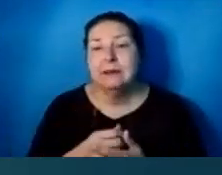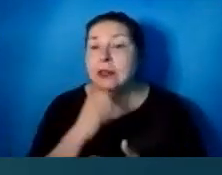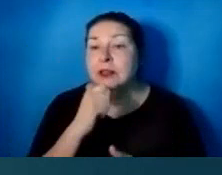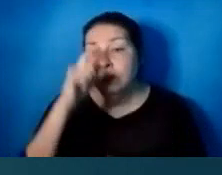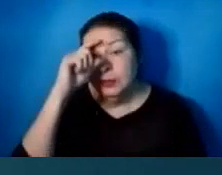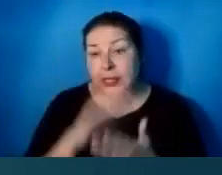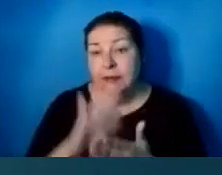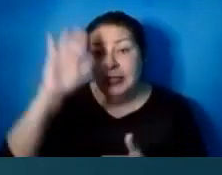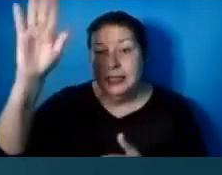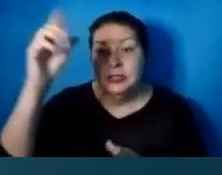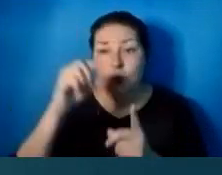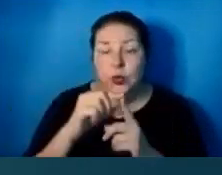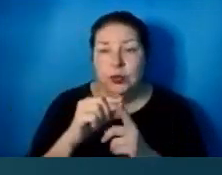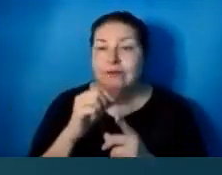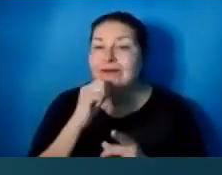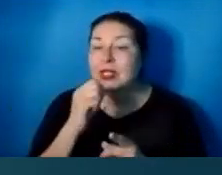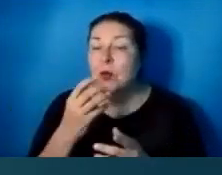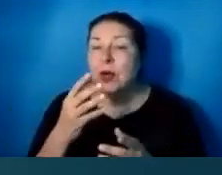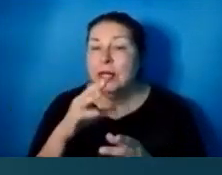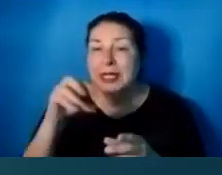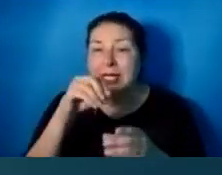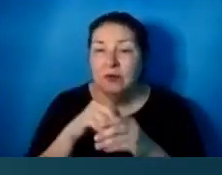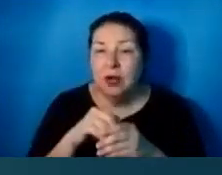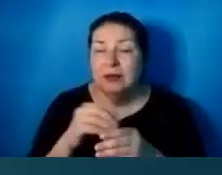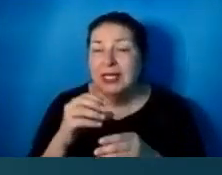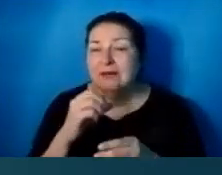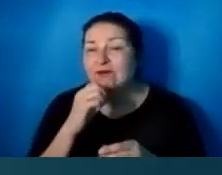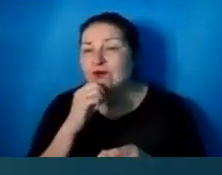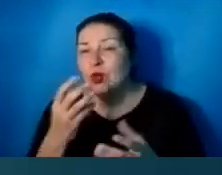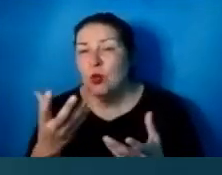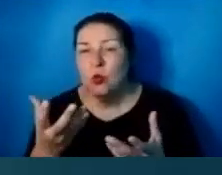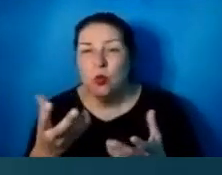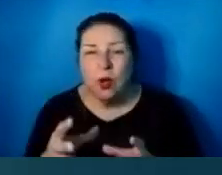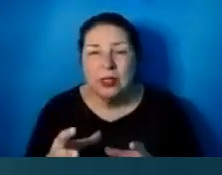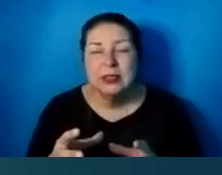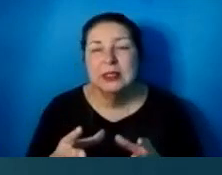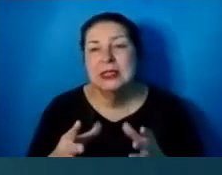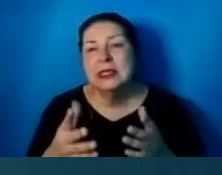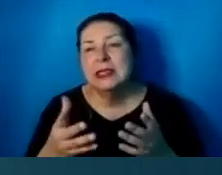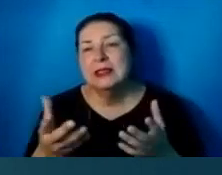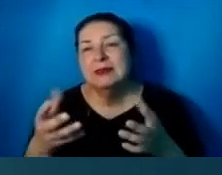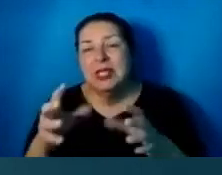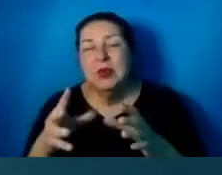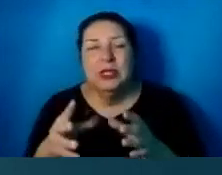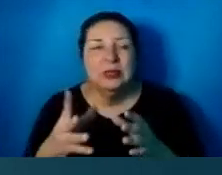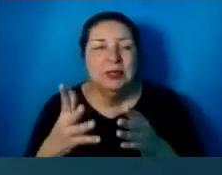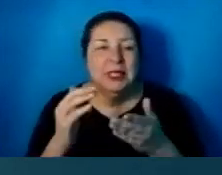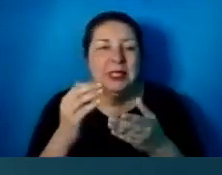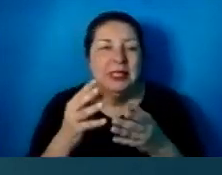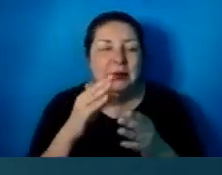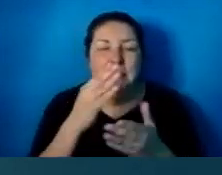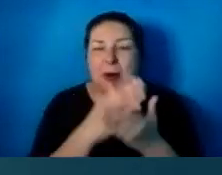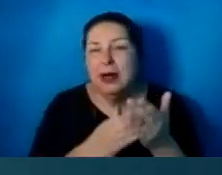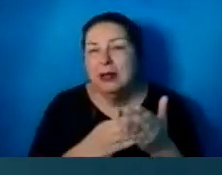don't want to be involved. They don't want to be bothered. They're too busy, whatever the excuse, whatever the reason